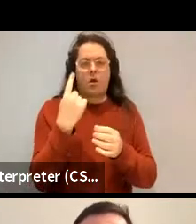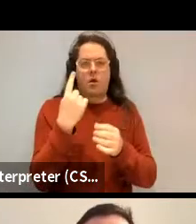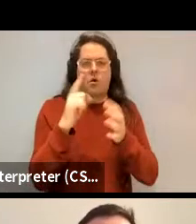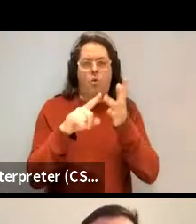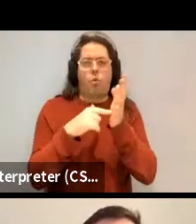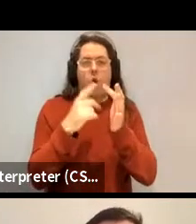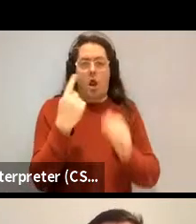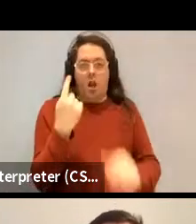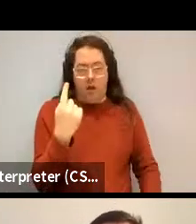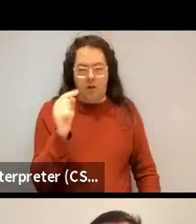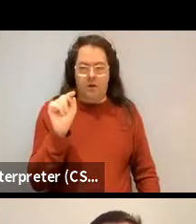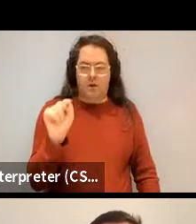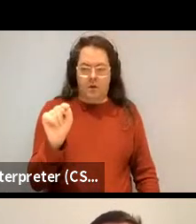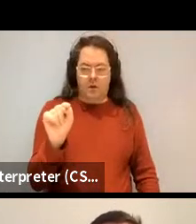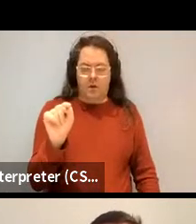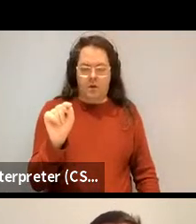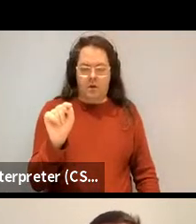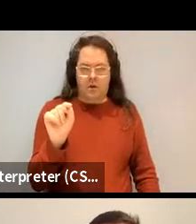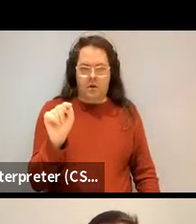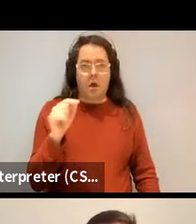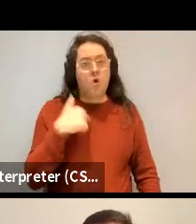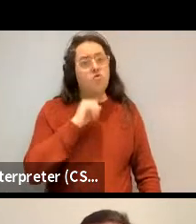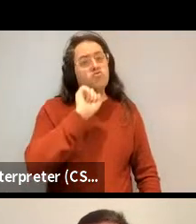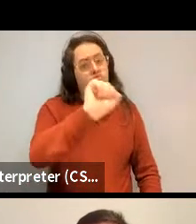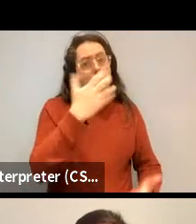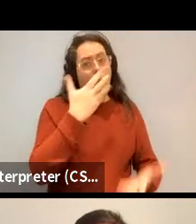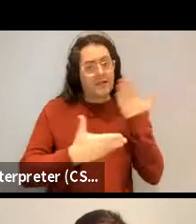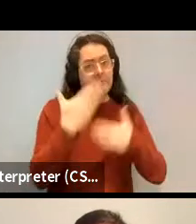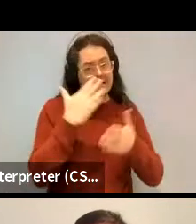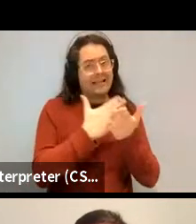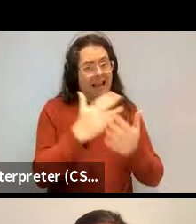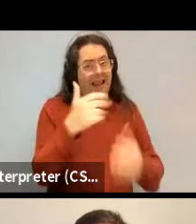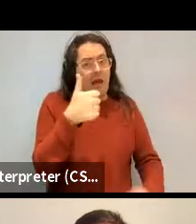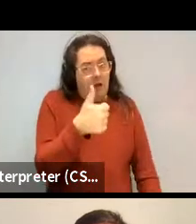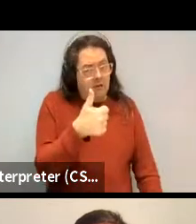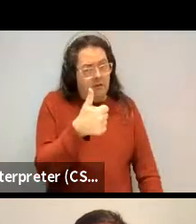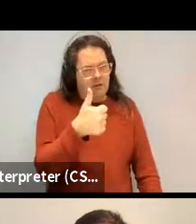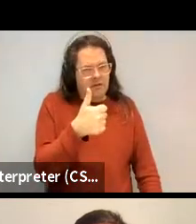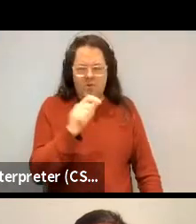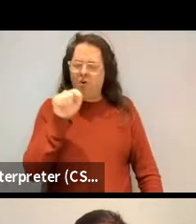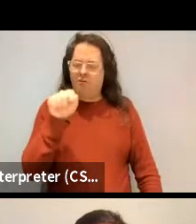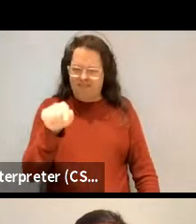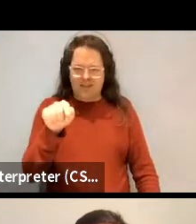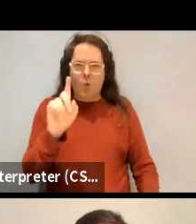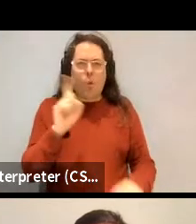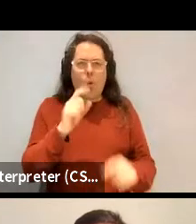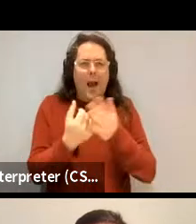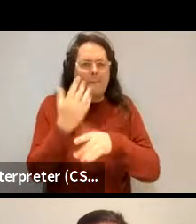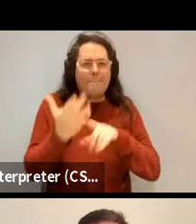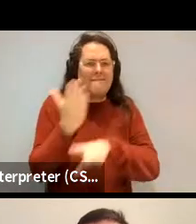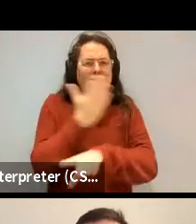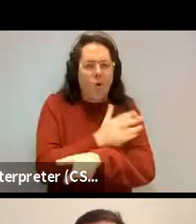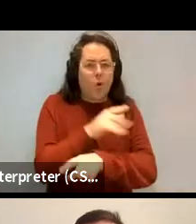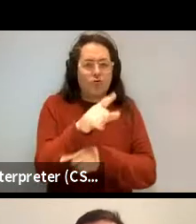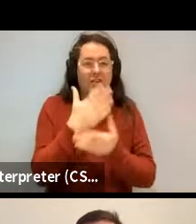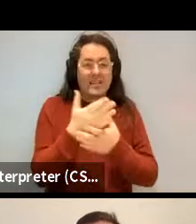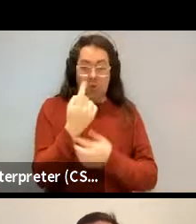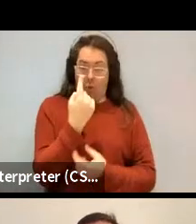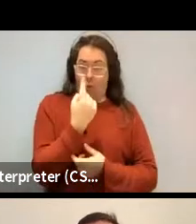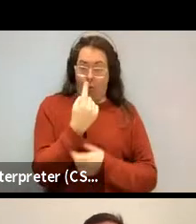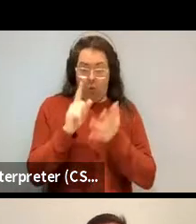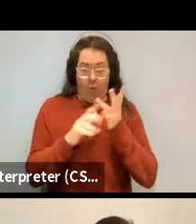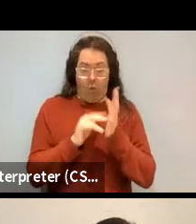guys did. I'm puzzling about what the argument was before what, what you did. So you showed that there are kind of two meanings in a way of one.